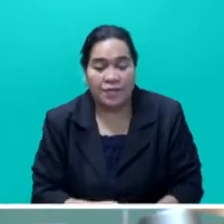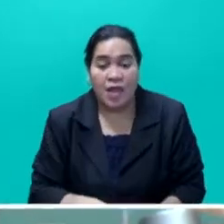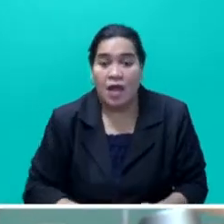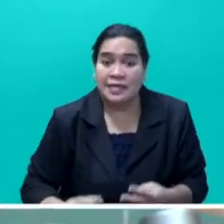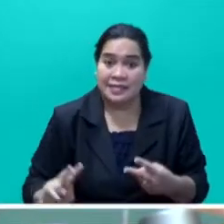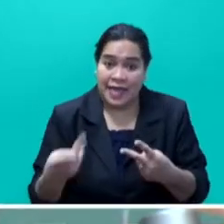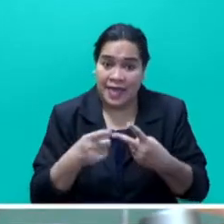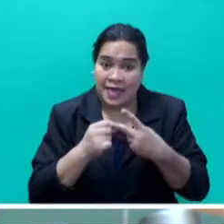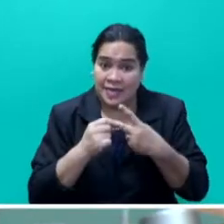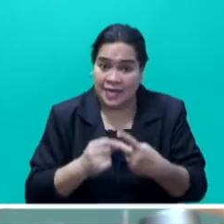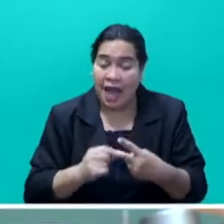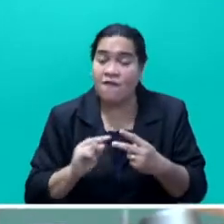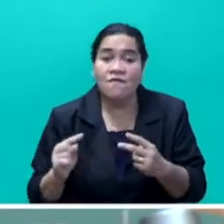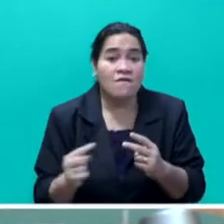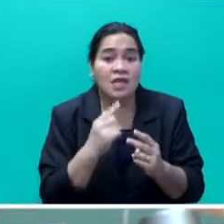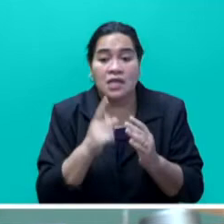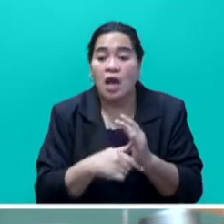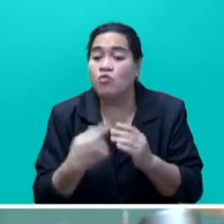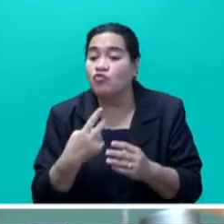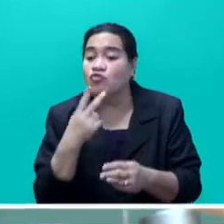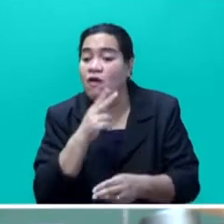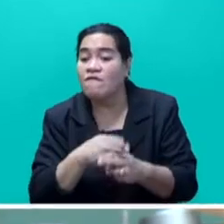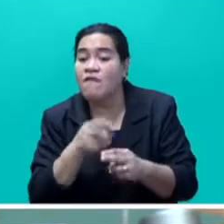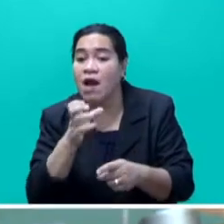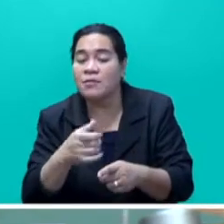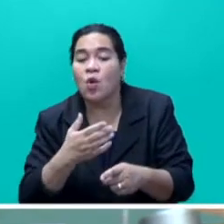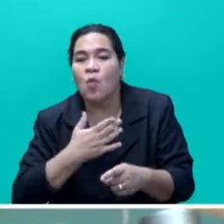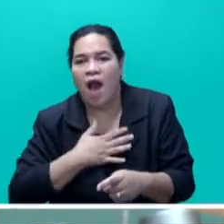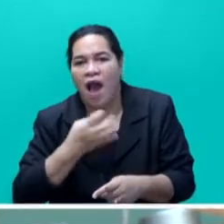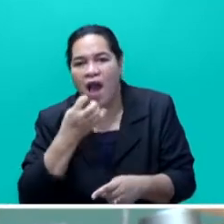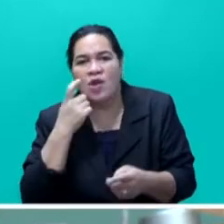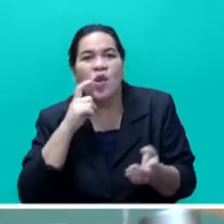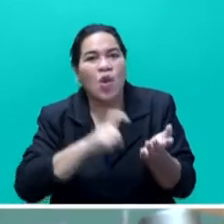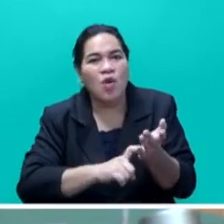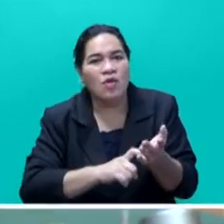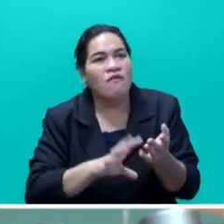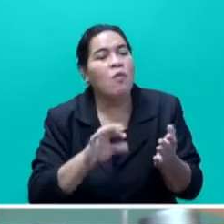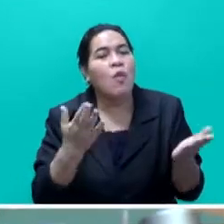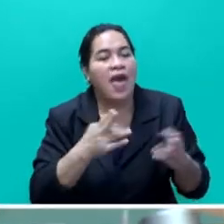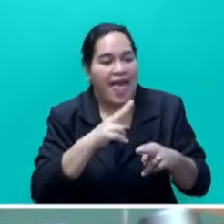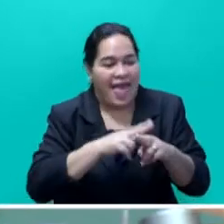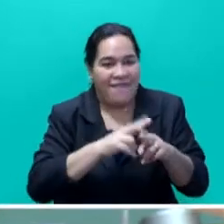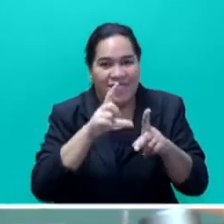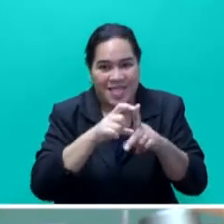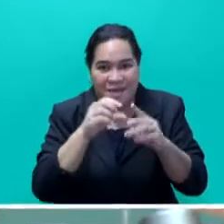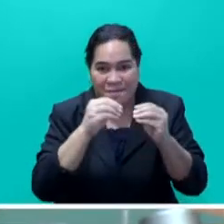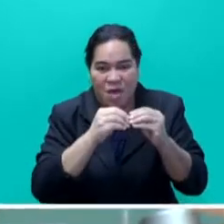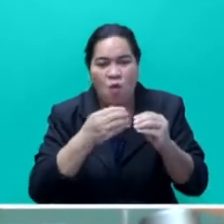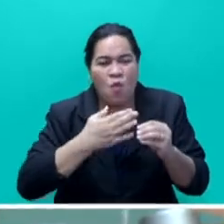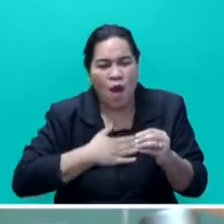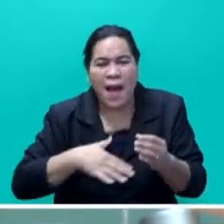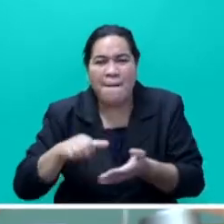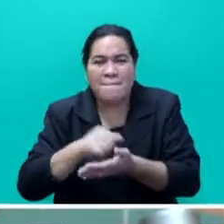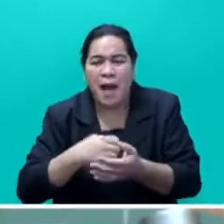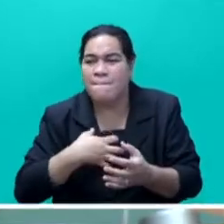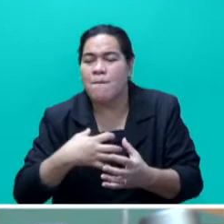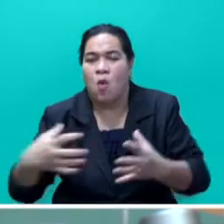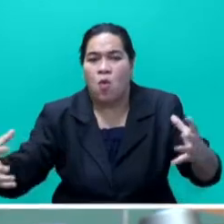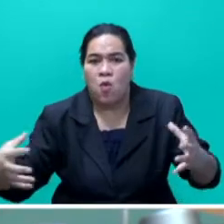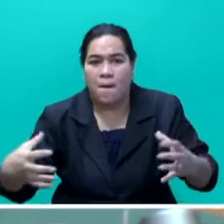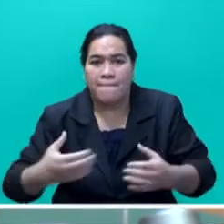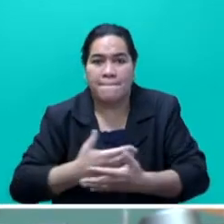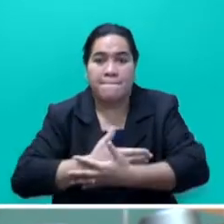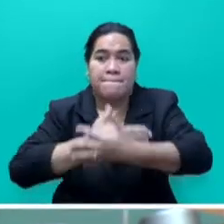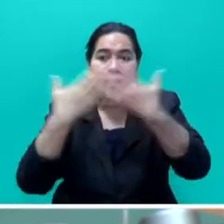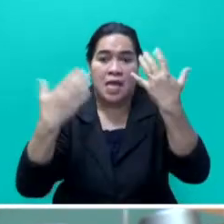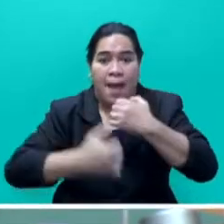we will support farmers who wish to seek loan from Fiji Development Bank for buying larger plant or machinery or capital